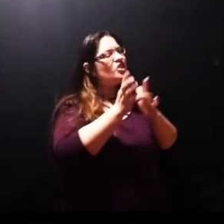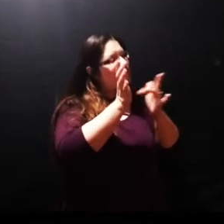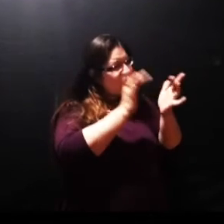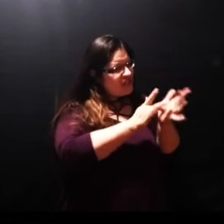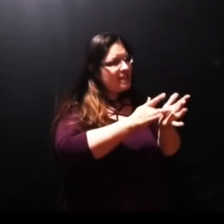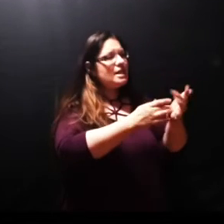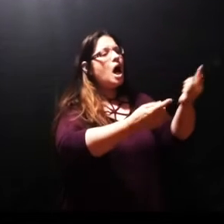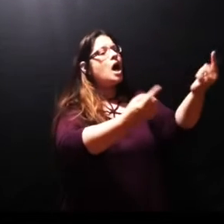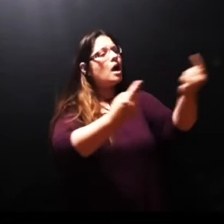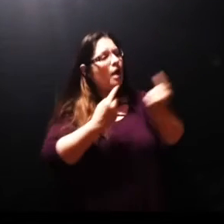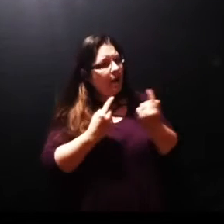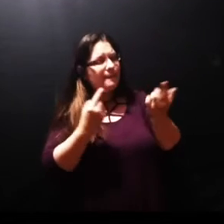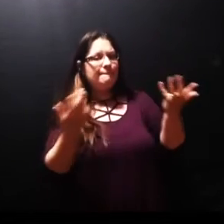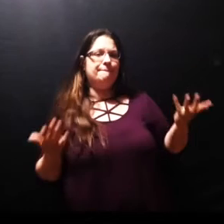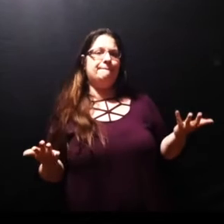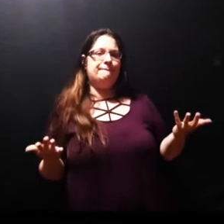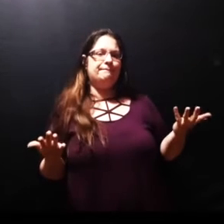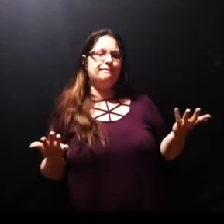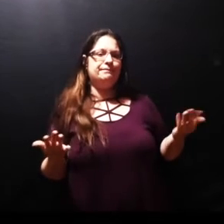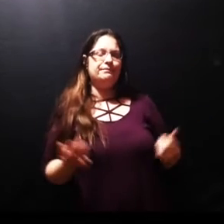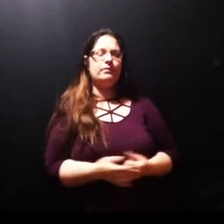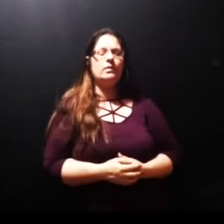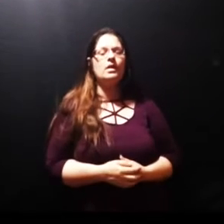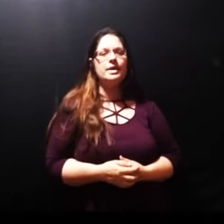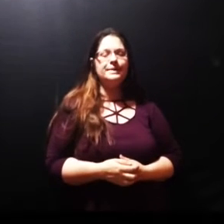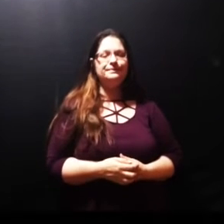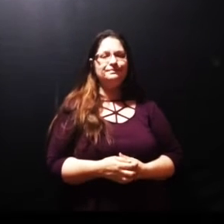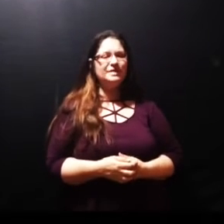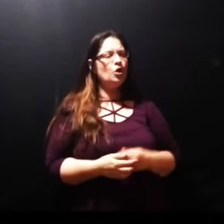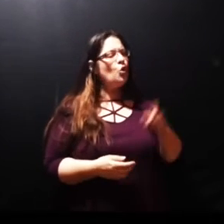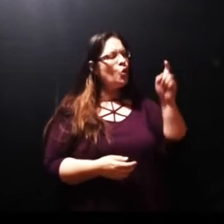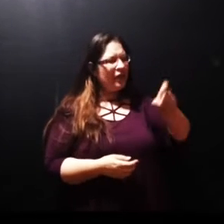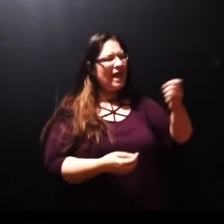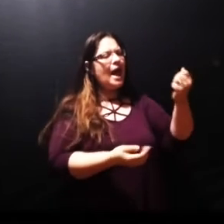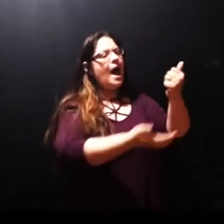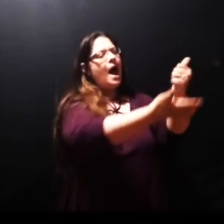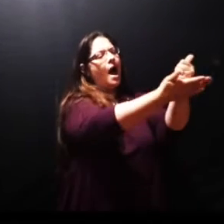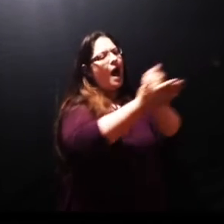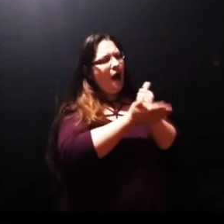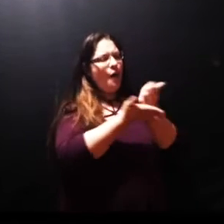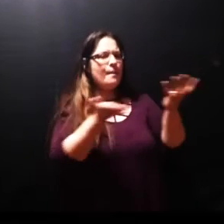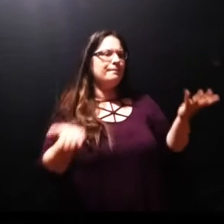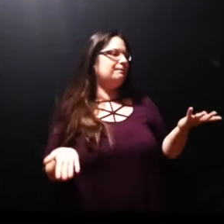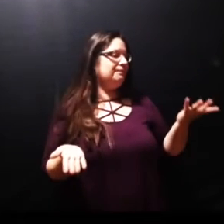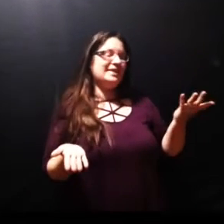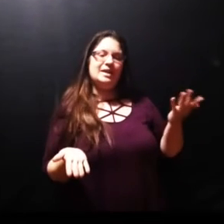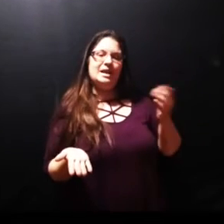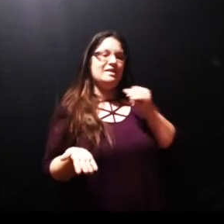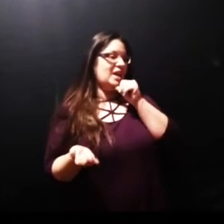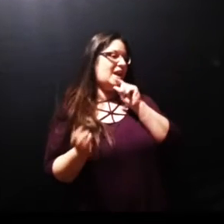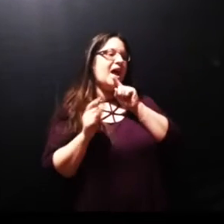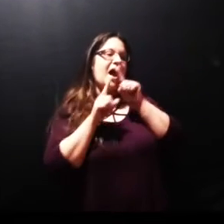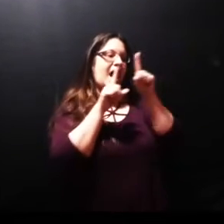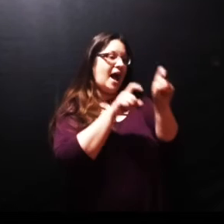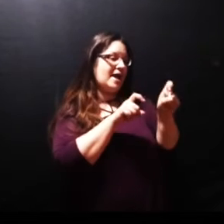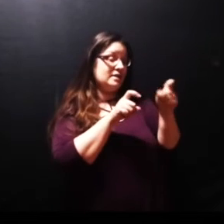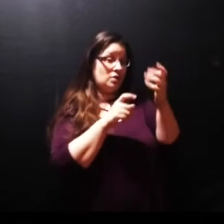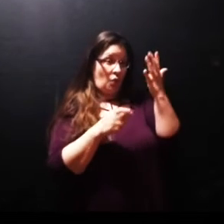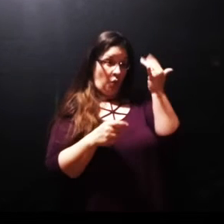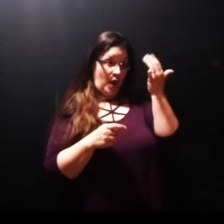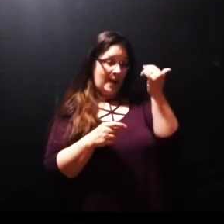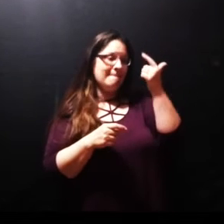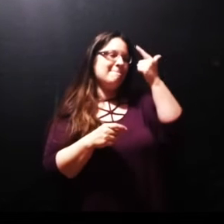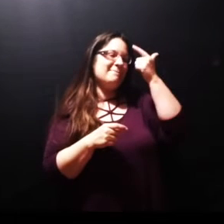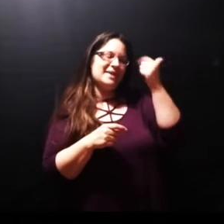why didn't they literally verbally say Lord Jesus you need to come you need to help they didn't